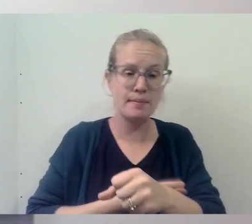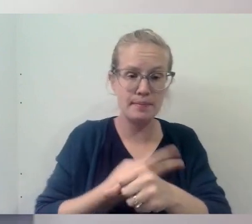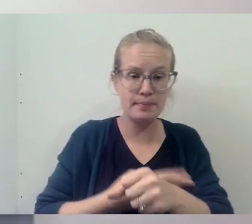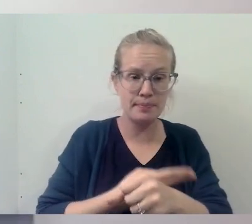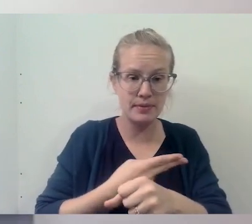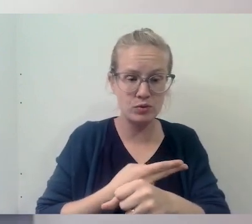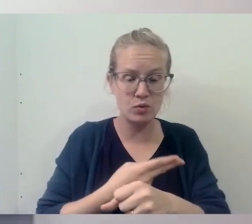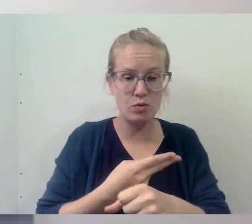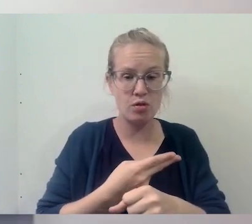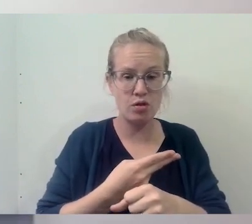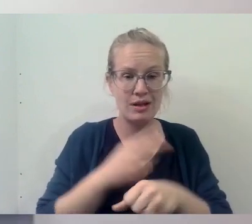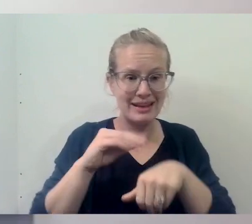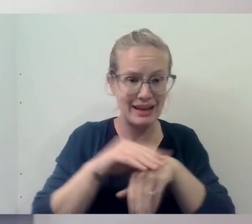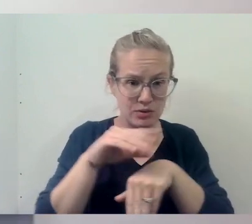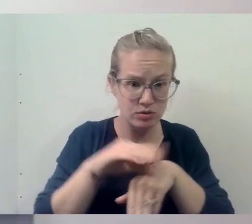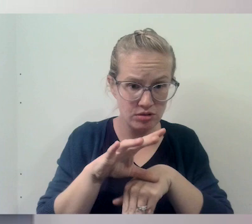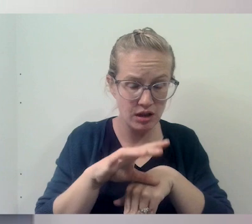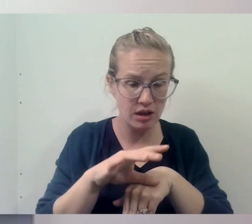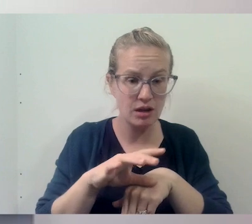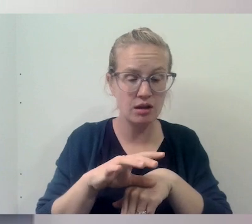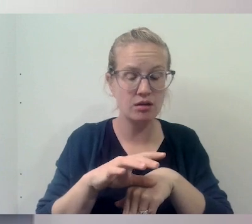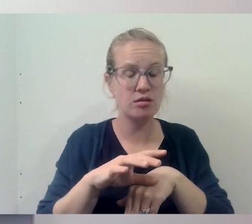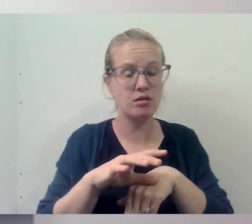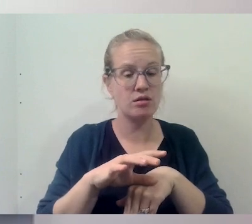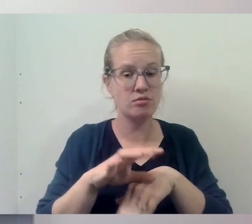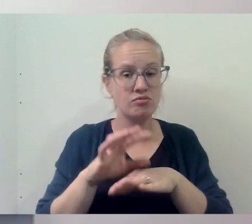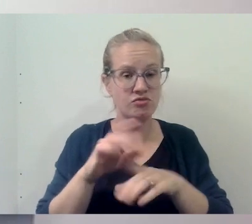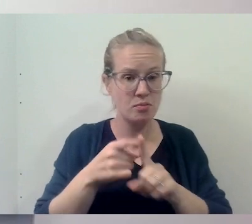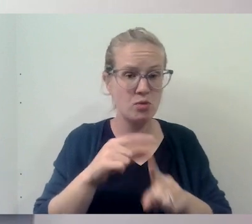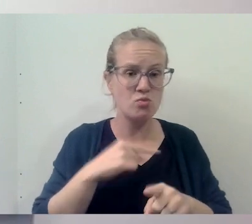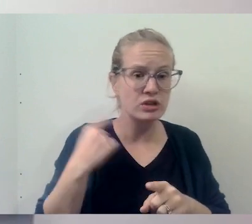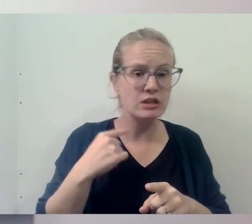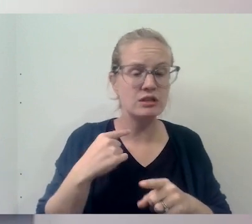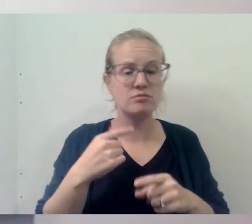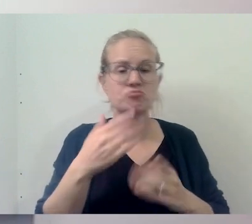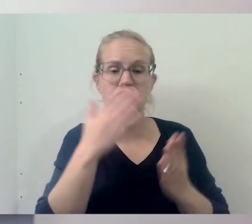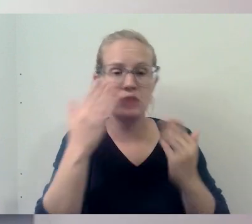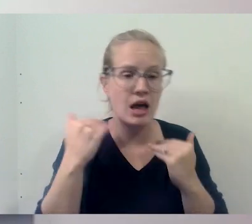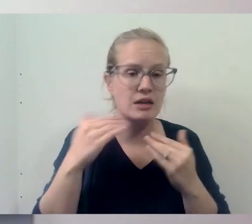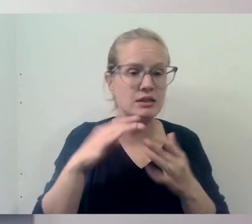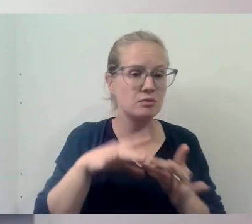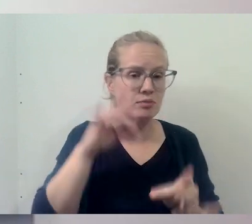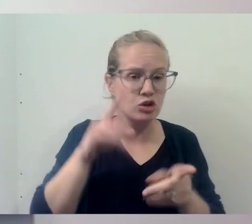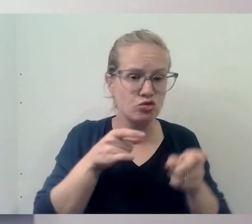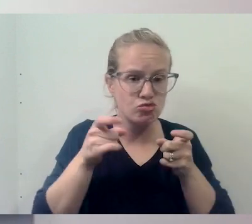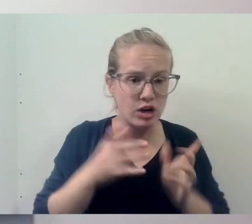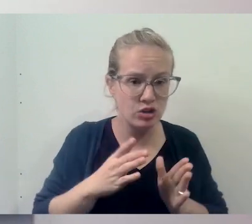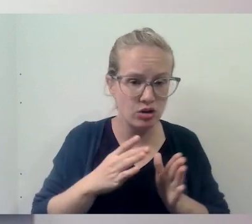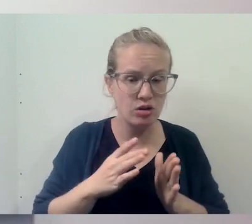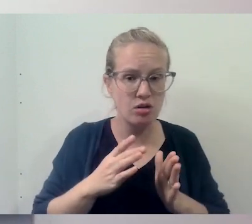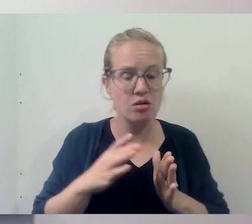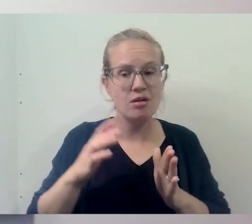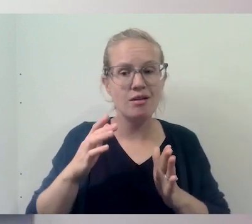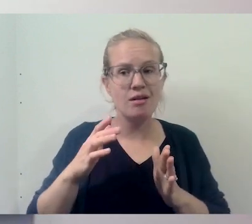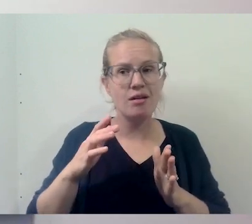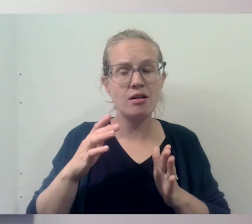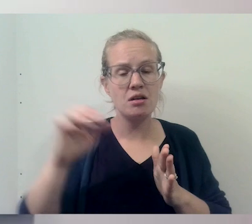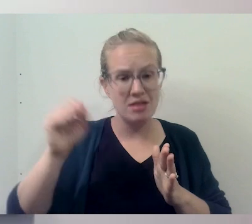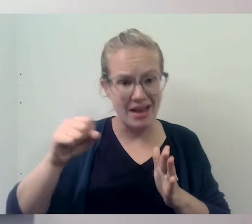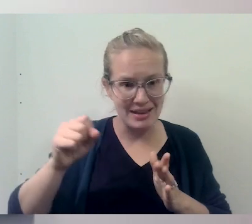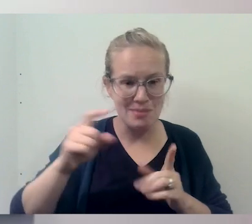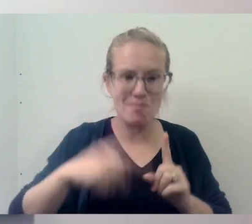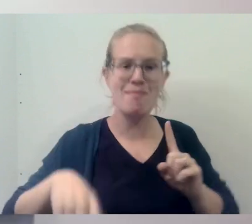counseling that we receive from our priests and nuns and spiritual directors to embrace